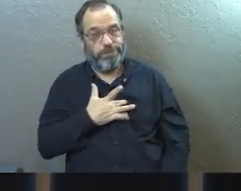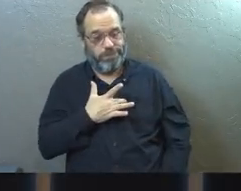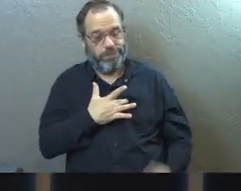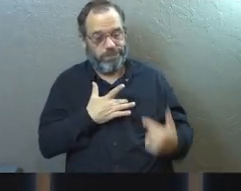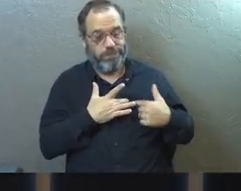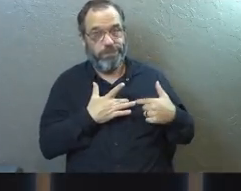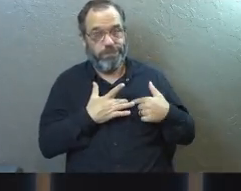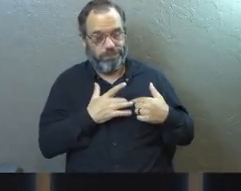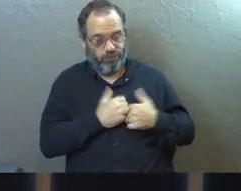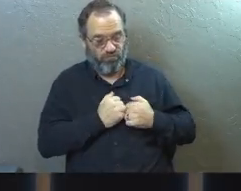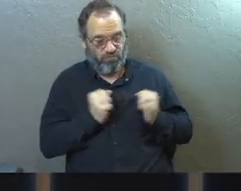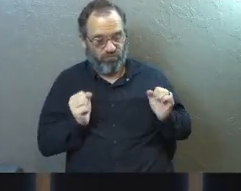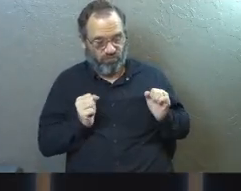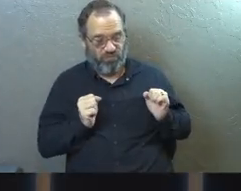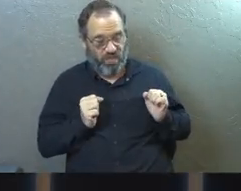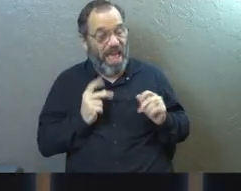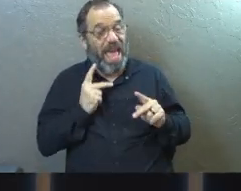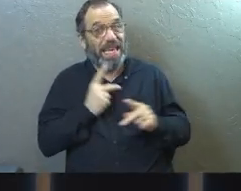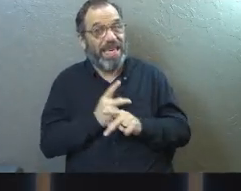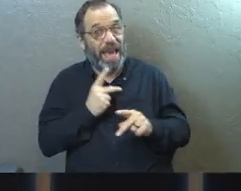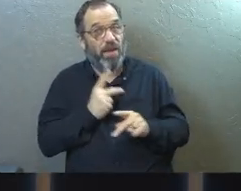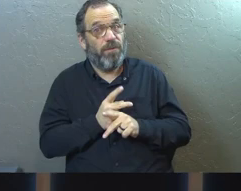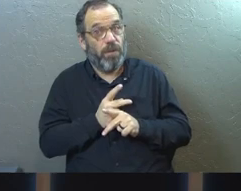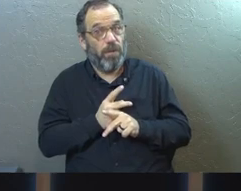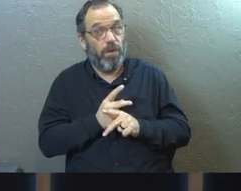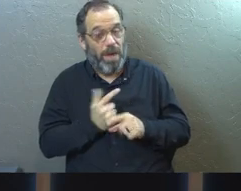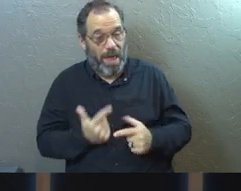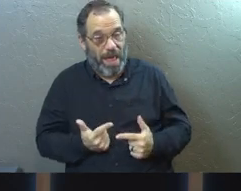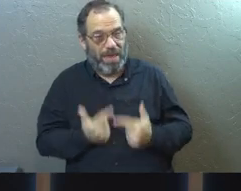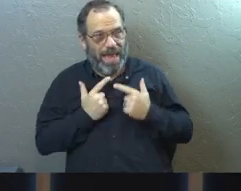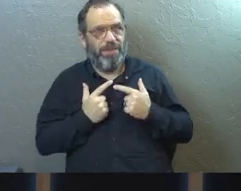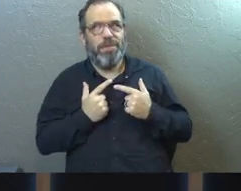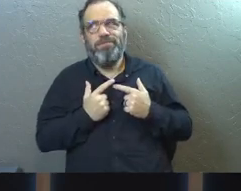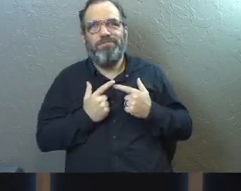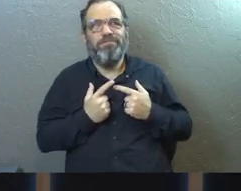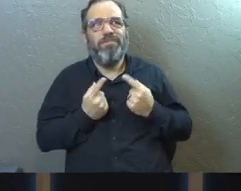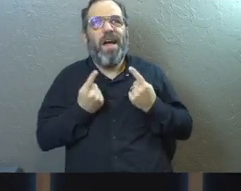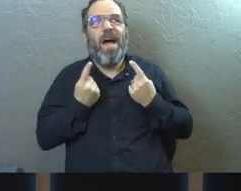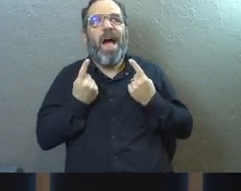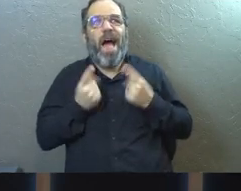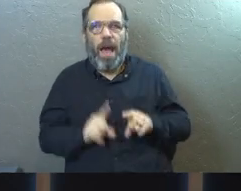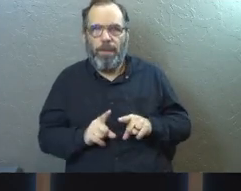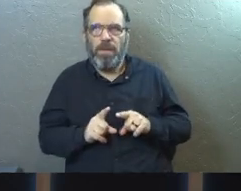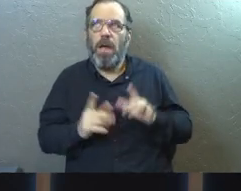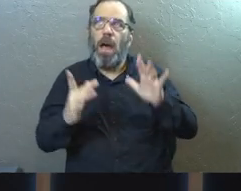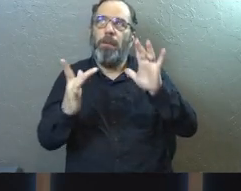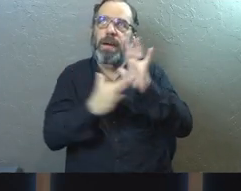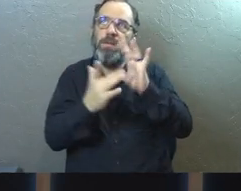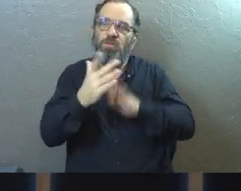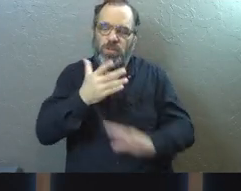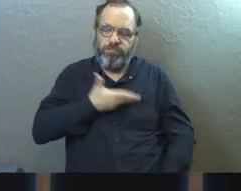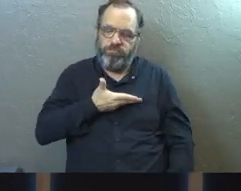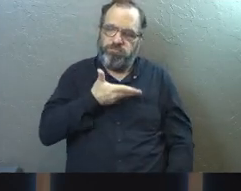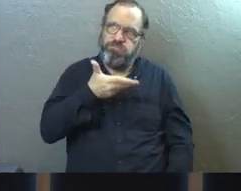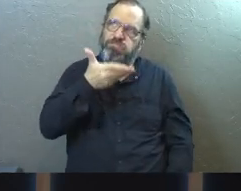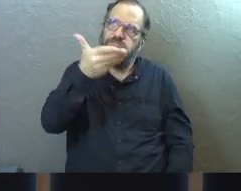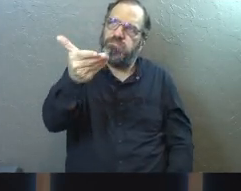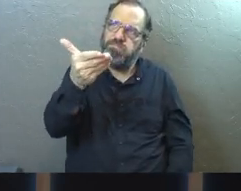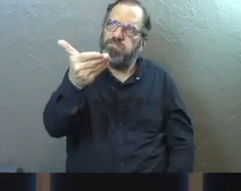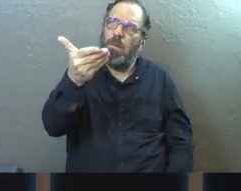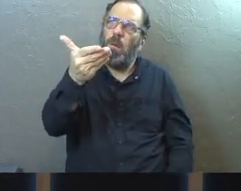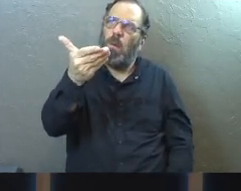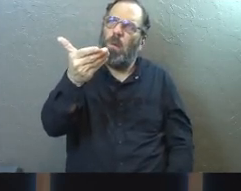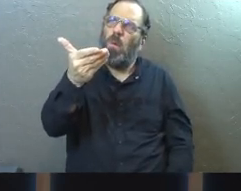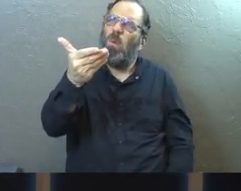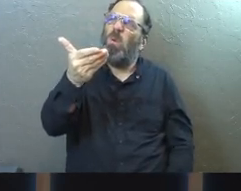is that if we're not careful, life does just happen to us. But I think Jesus invites us into this whole new thing and gives us this